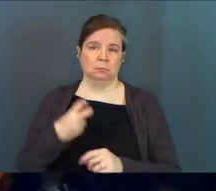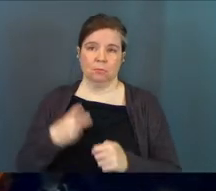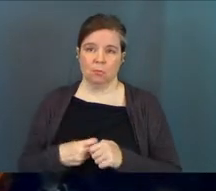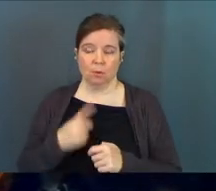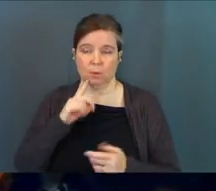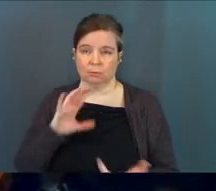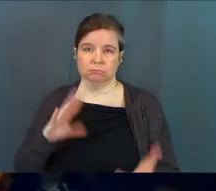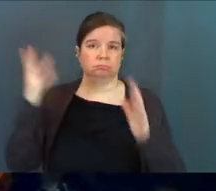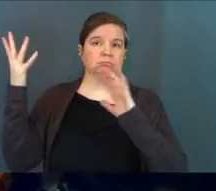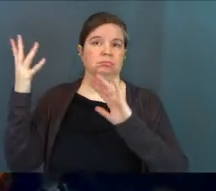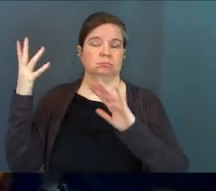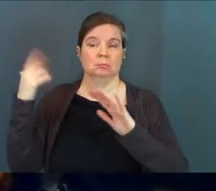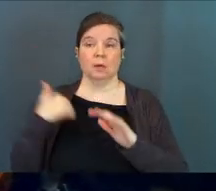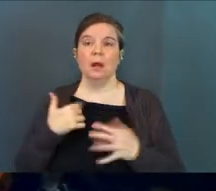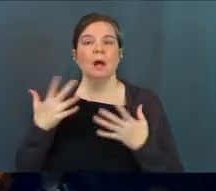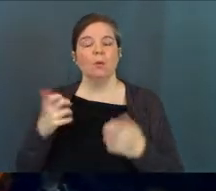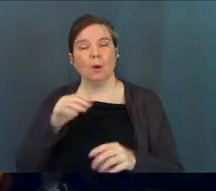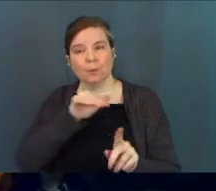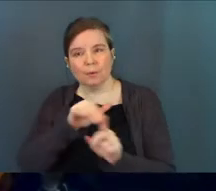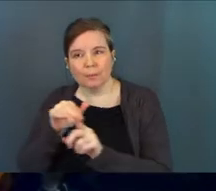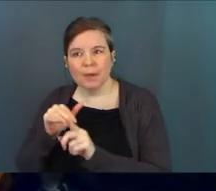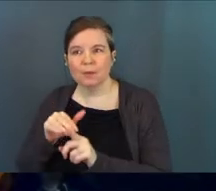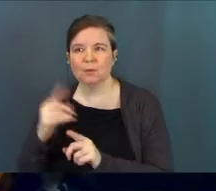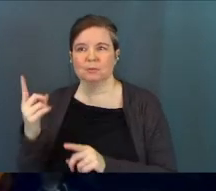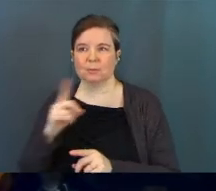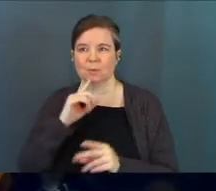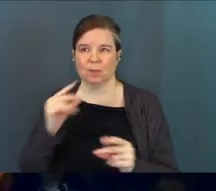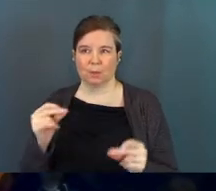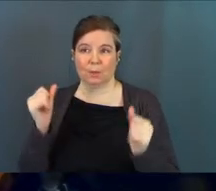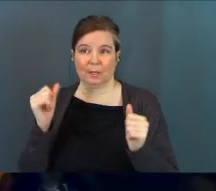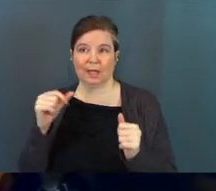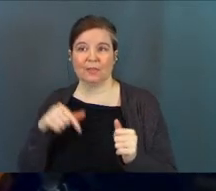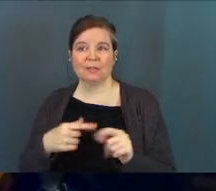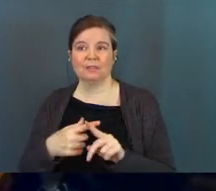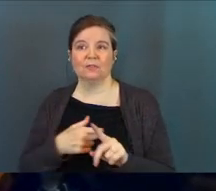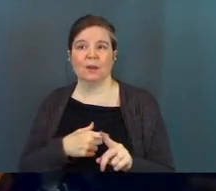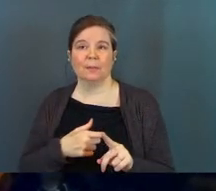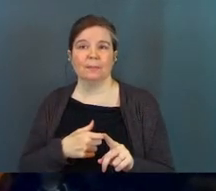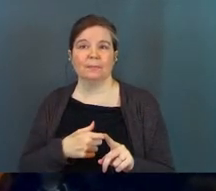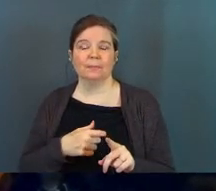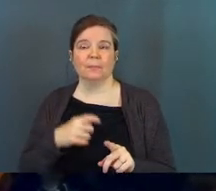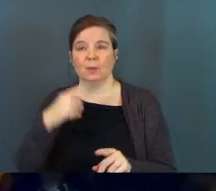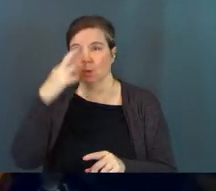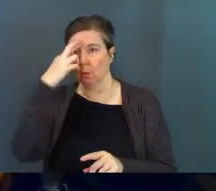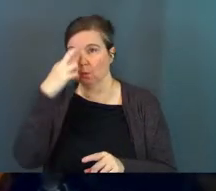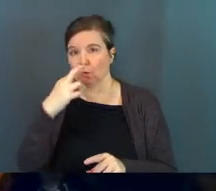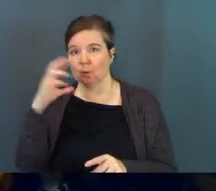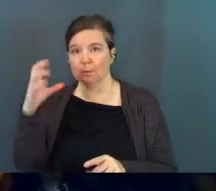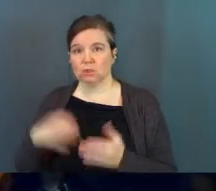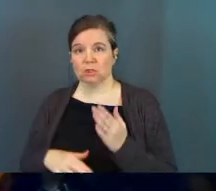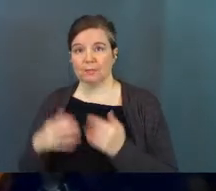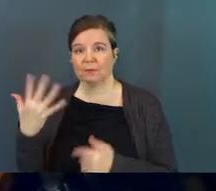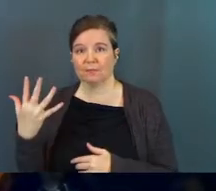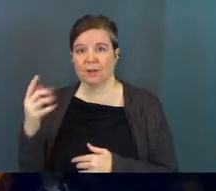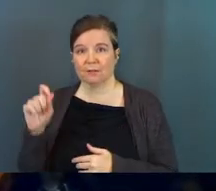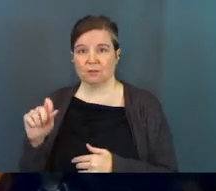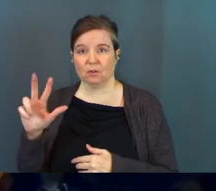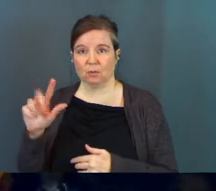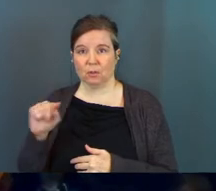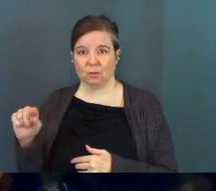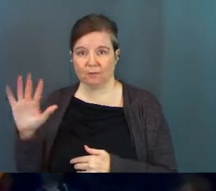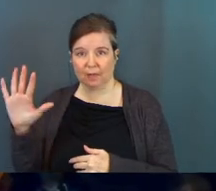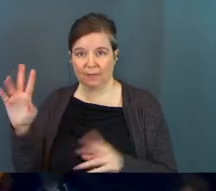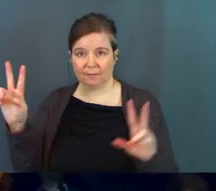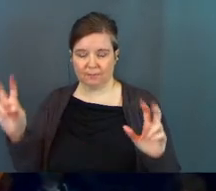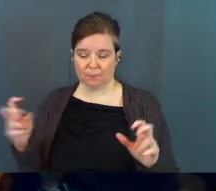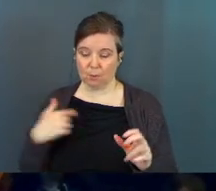threw a curveball in my direction. And I just want to remind you of something really quick, okay? And this comes from Romans chapter 5, verse 3 through 5. It